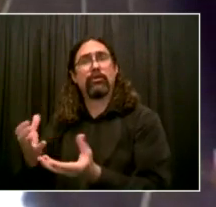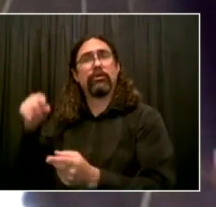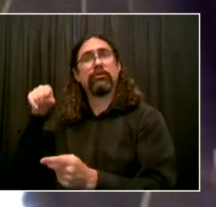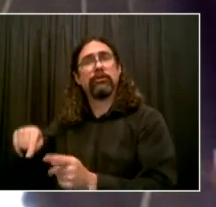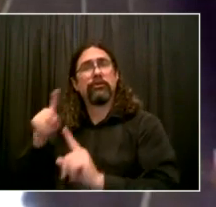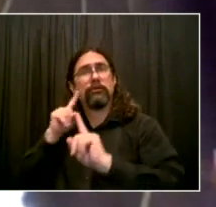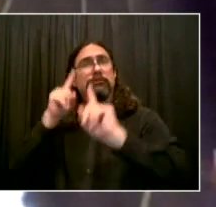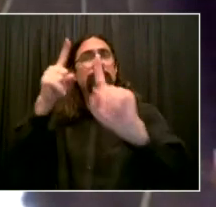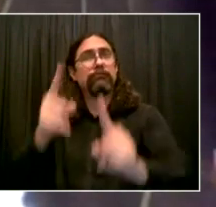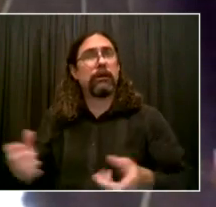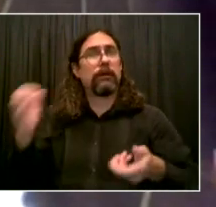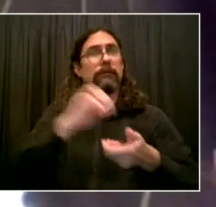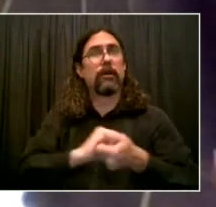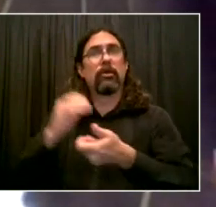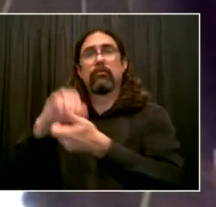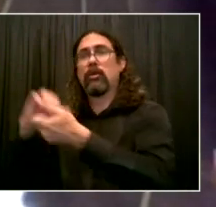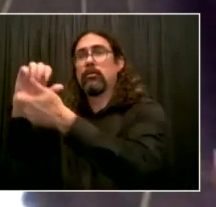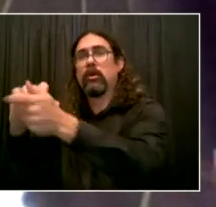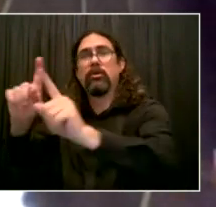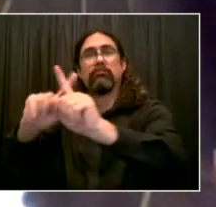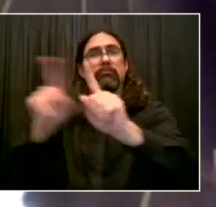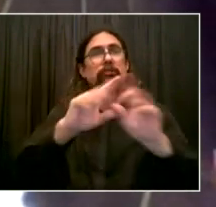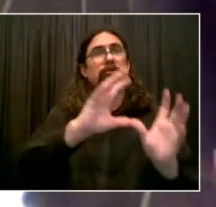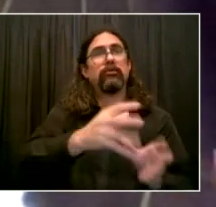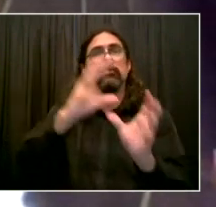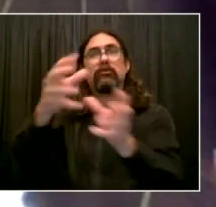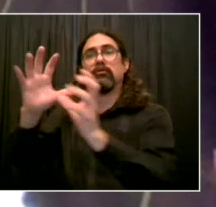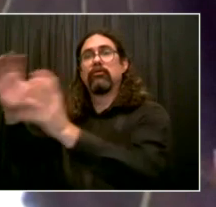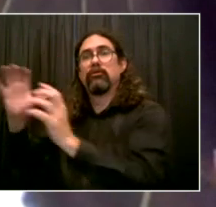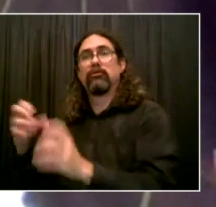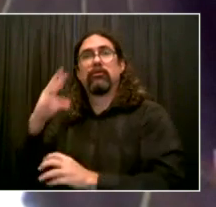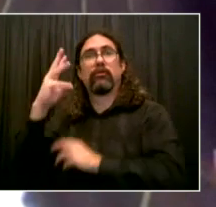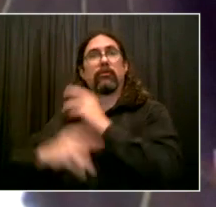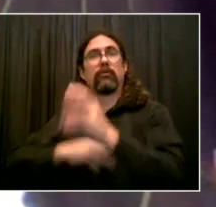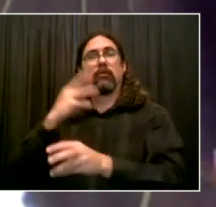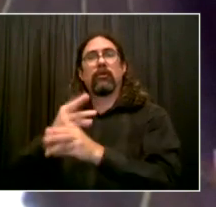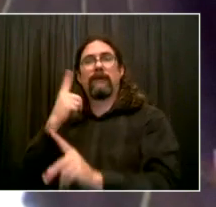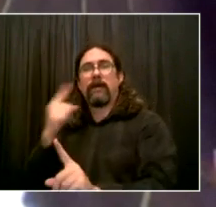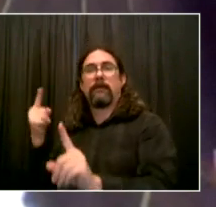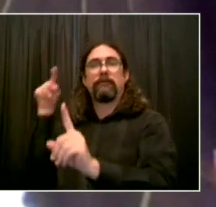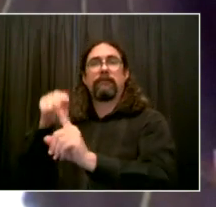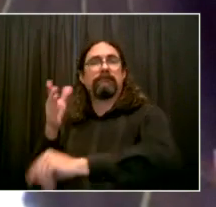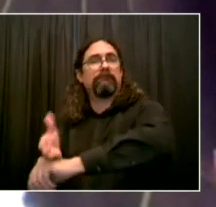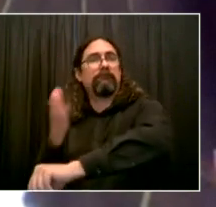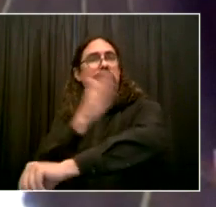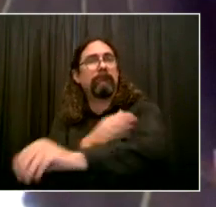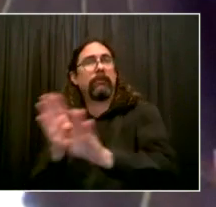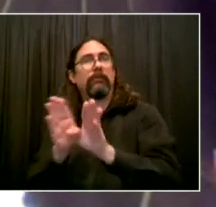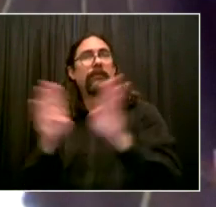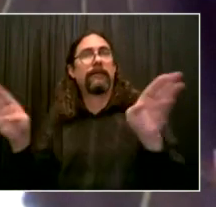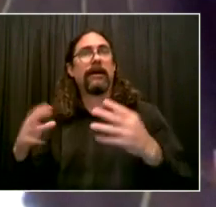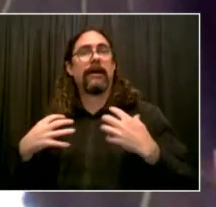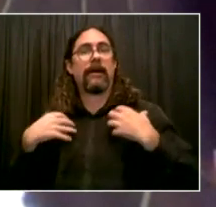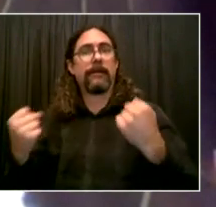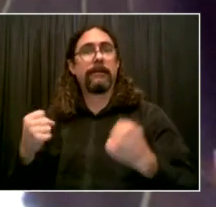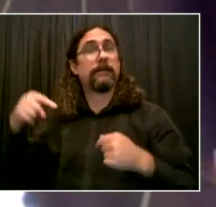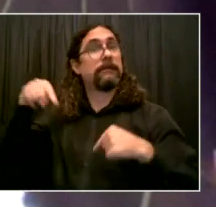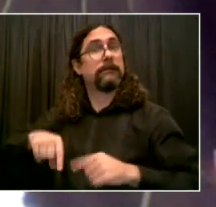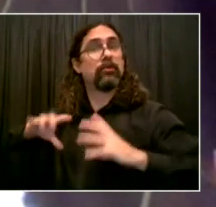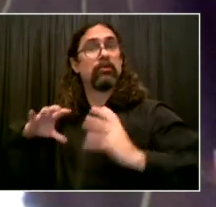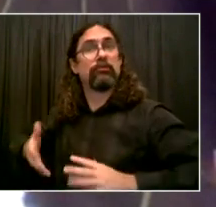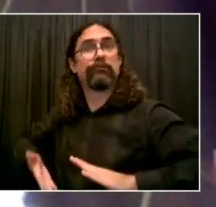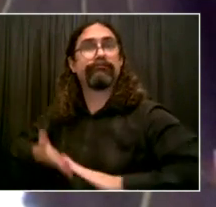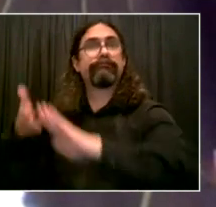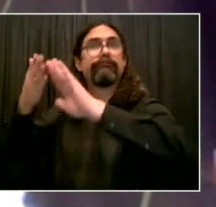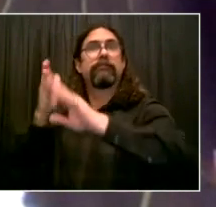Our organization has spent more than 30 years delivering high-quality care in some of the most marginalized places in the world,